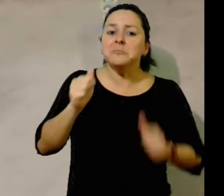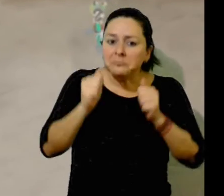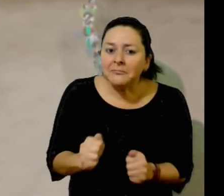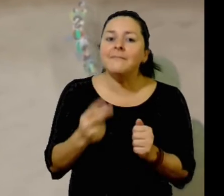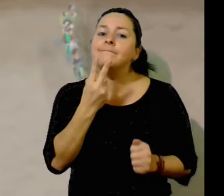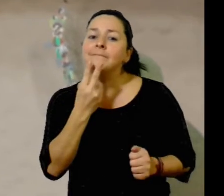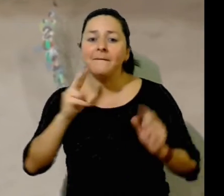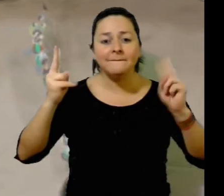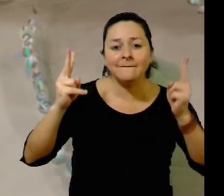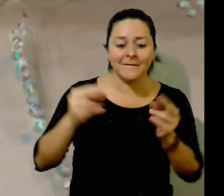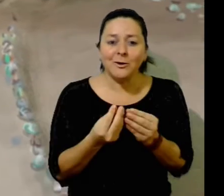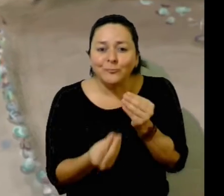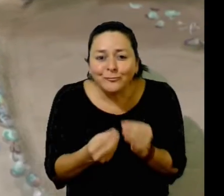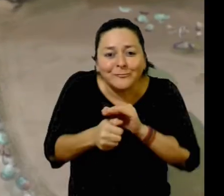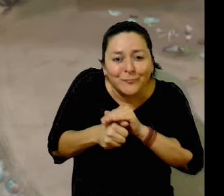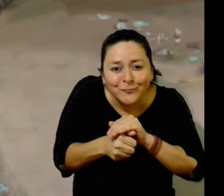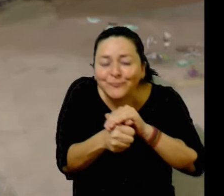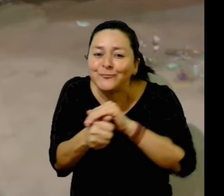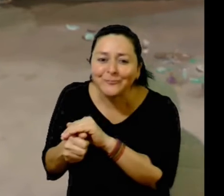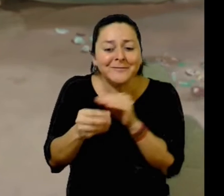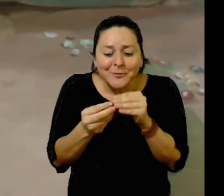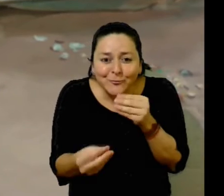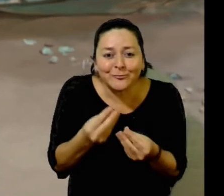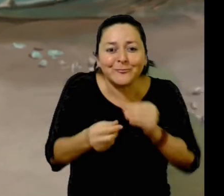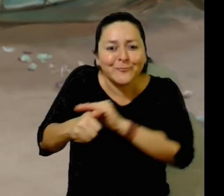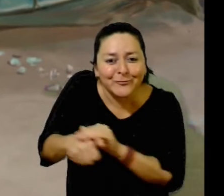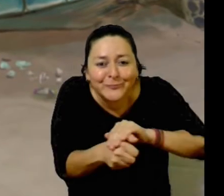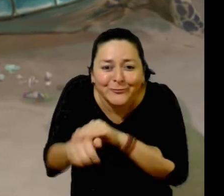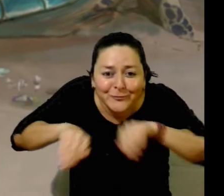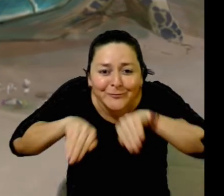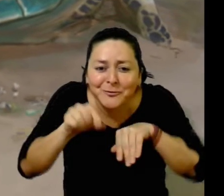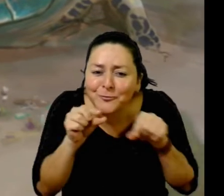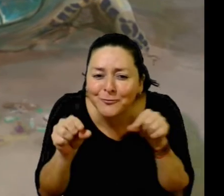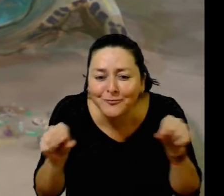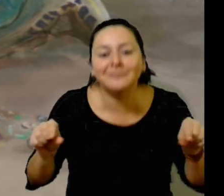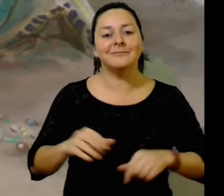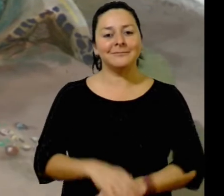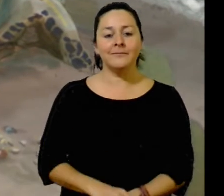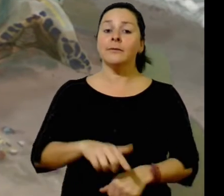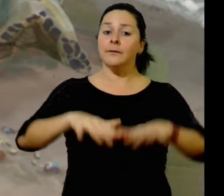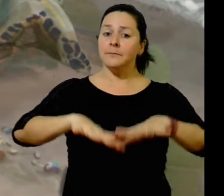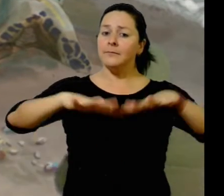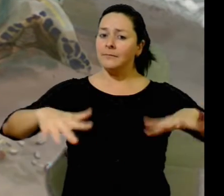and succeeded. I hope that our babies will be able to live in an ocean without litter.